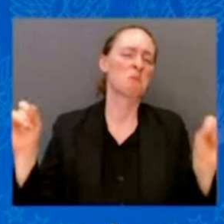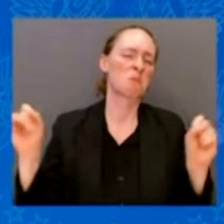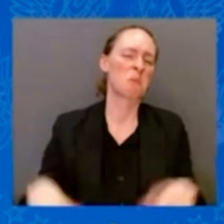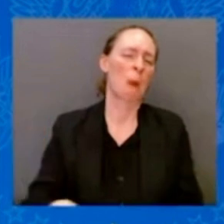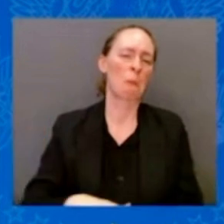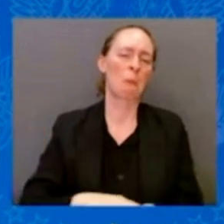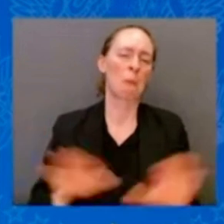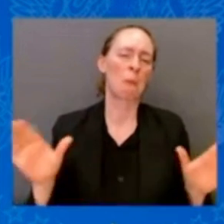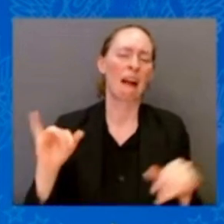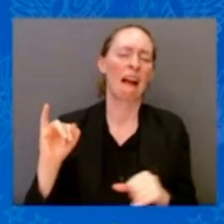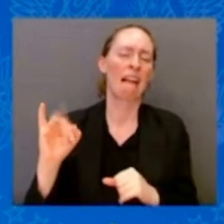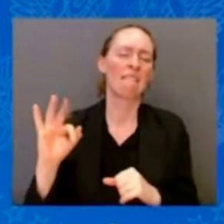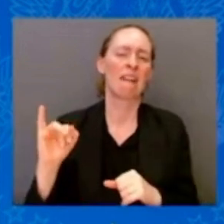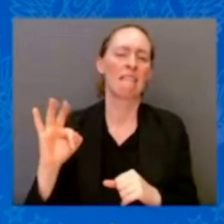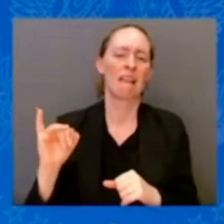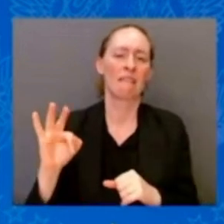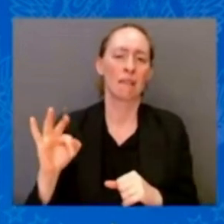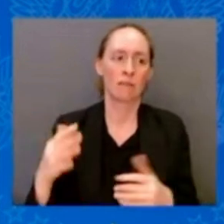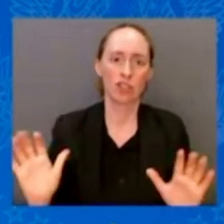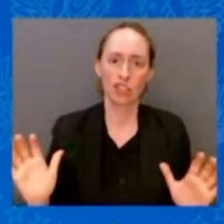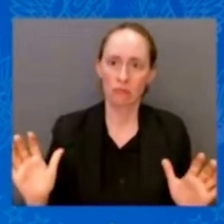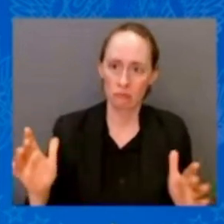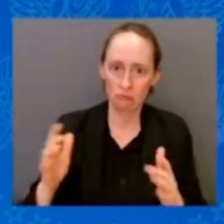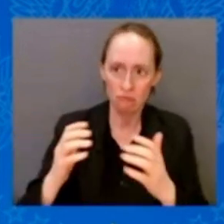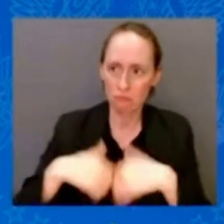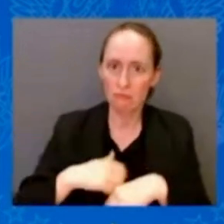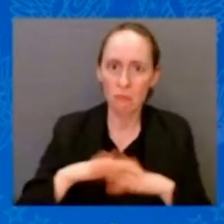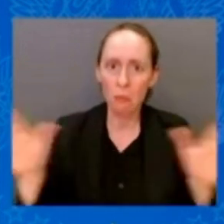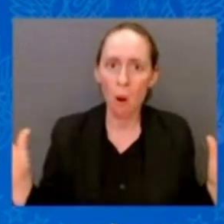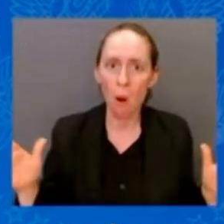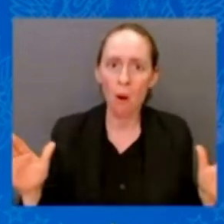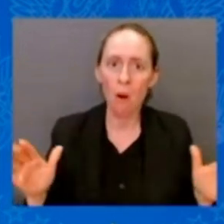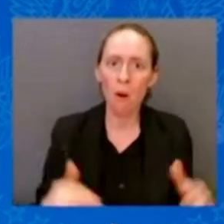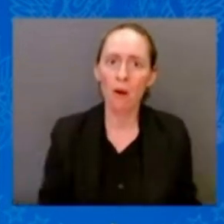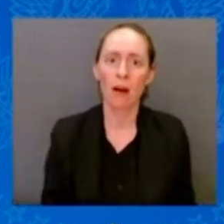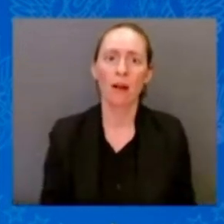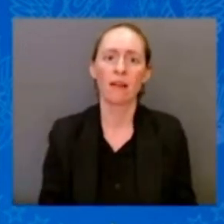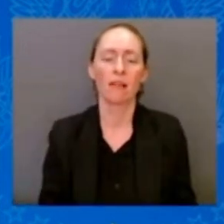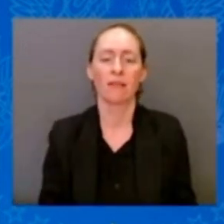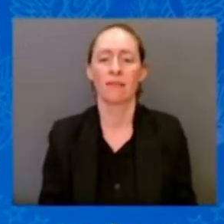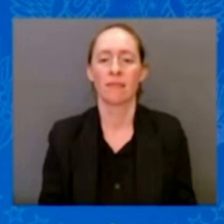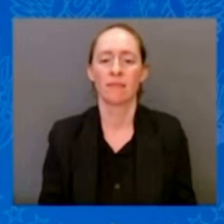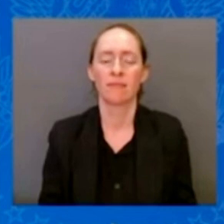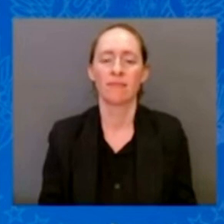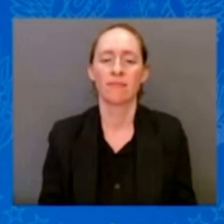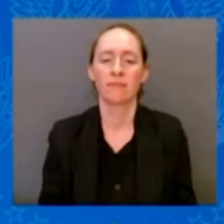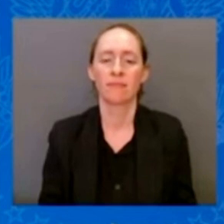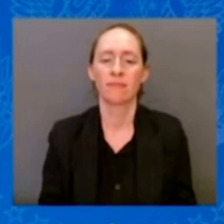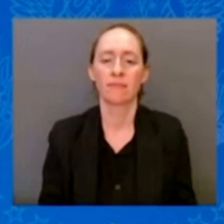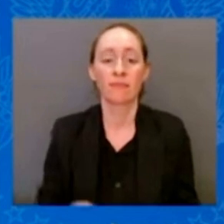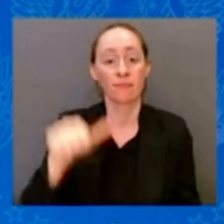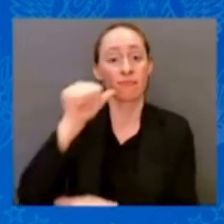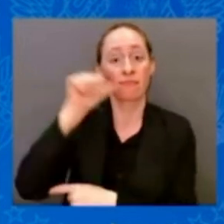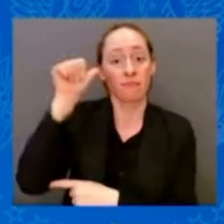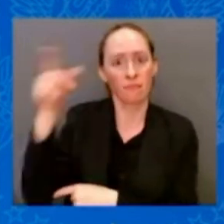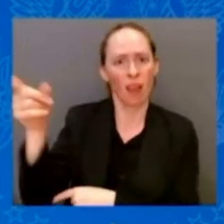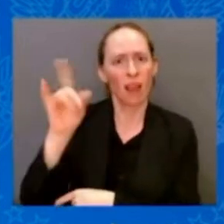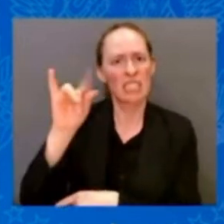And then, in case there was any doubt, just yesterday, he confirmed that he still — he still likes his proposal.